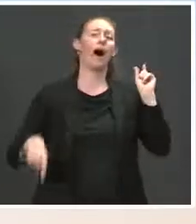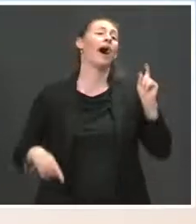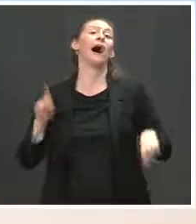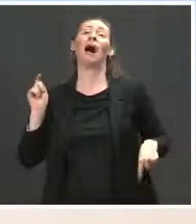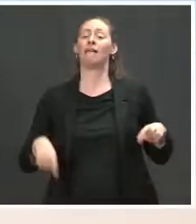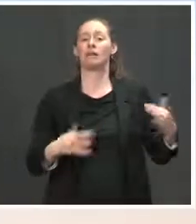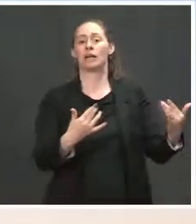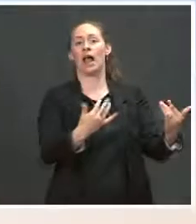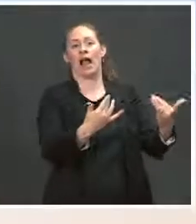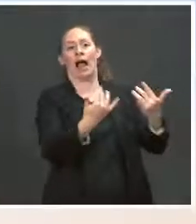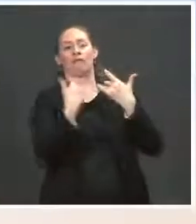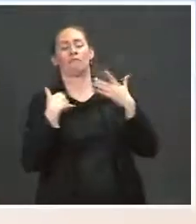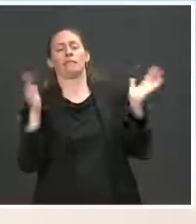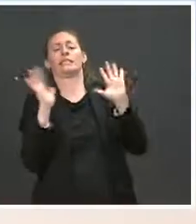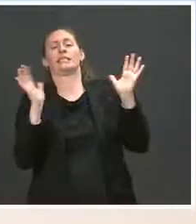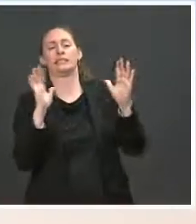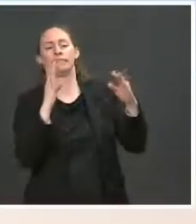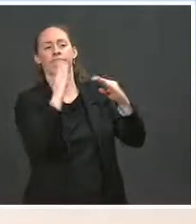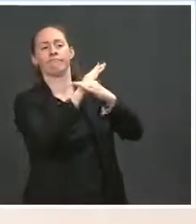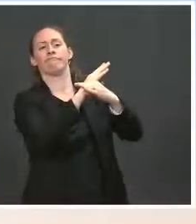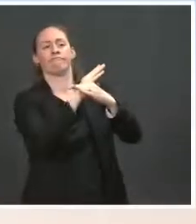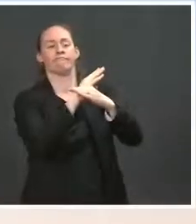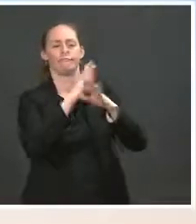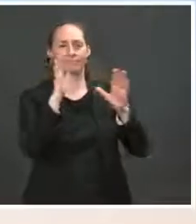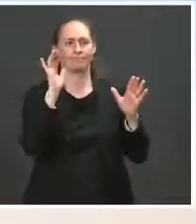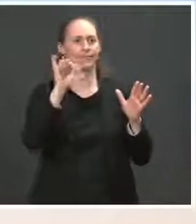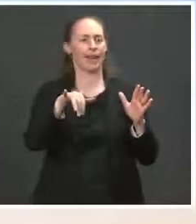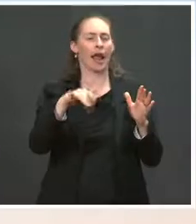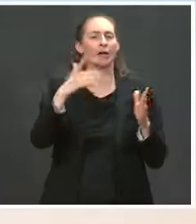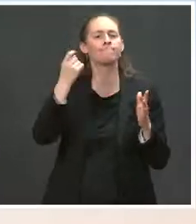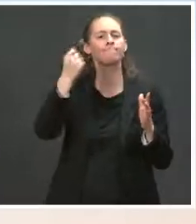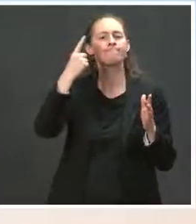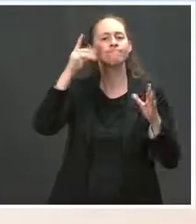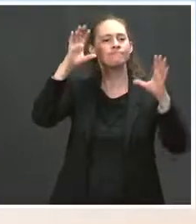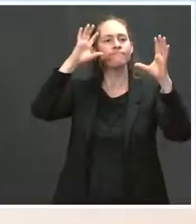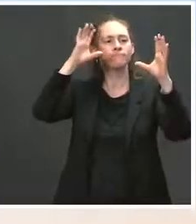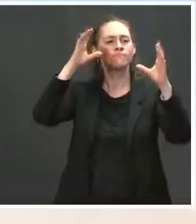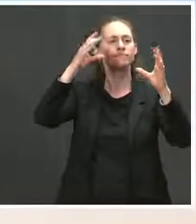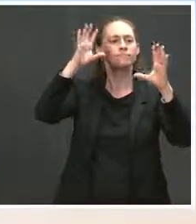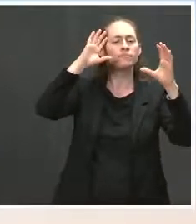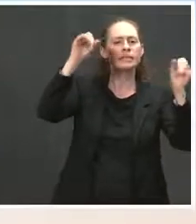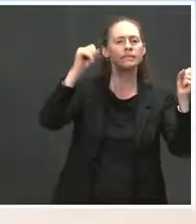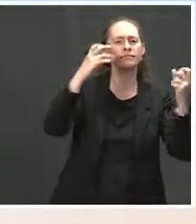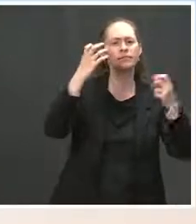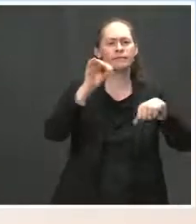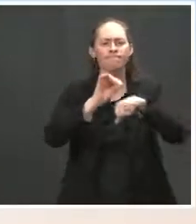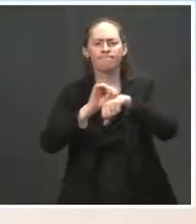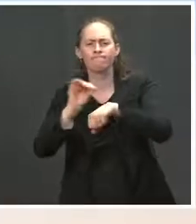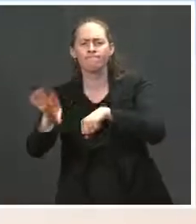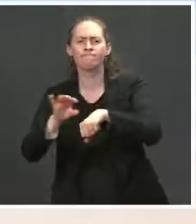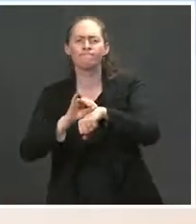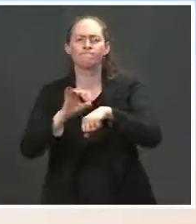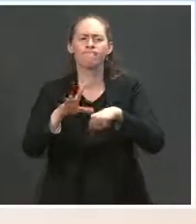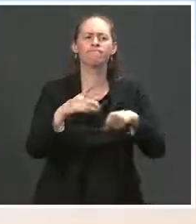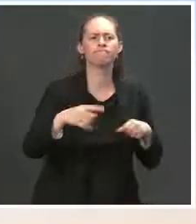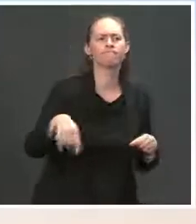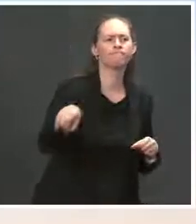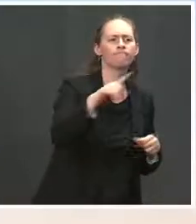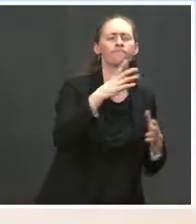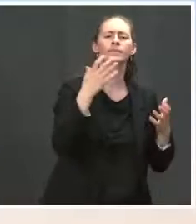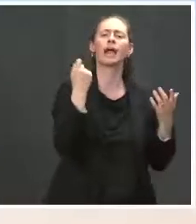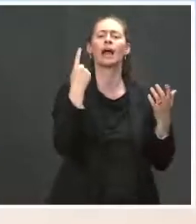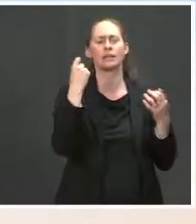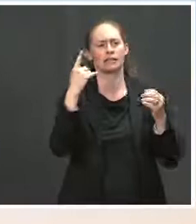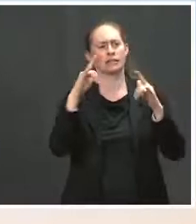to the pandemic is front and center for the President. And certainly that's what we would convey to any of these groups. At the same time, we absolutely